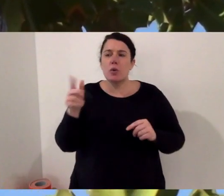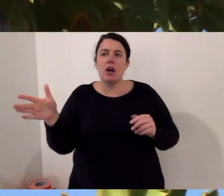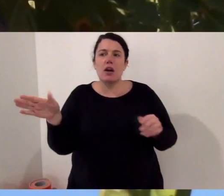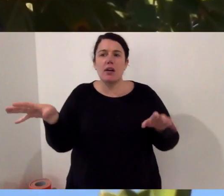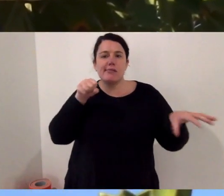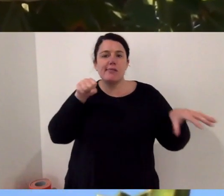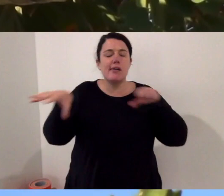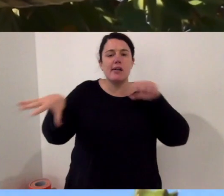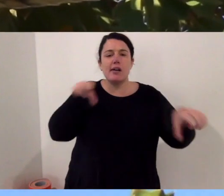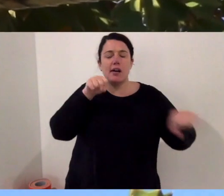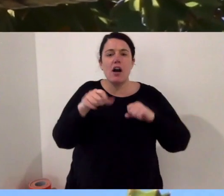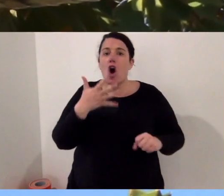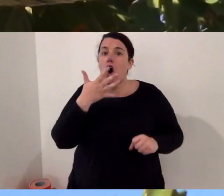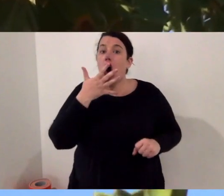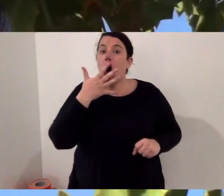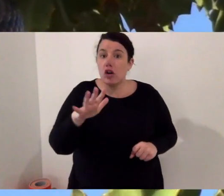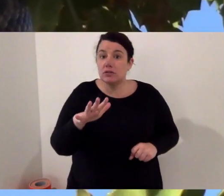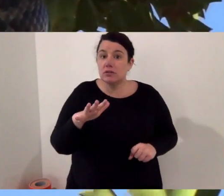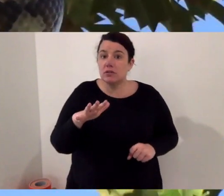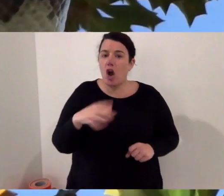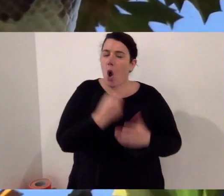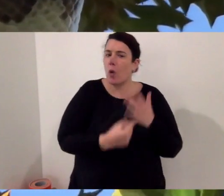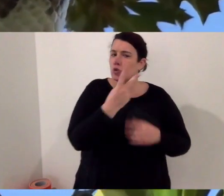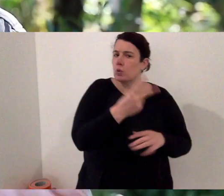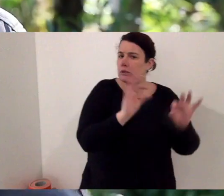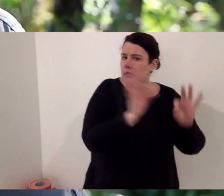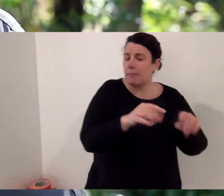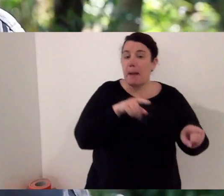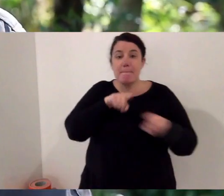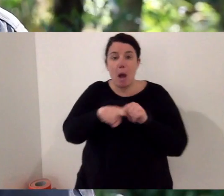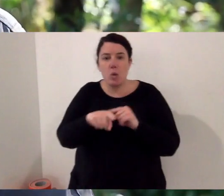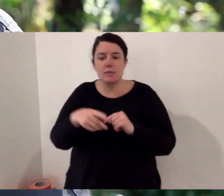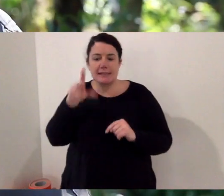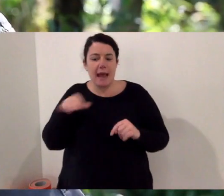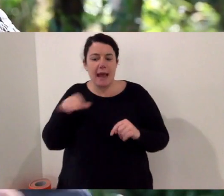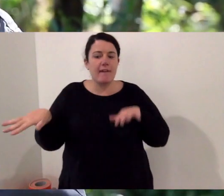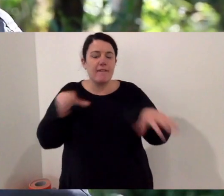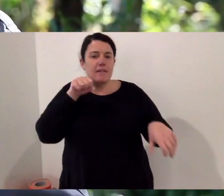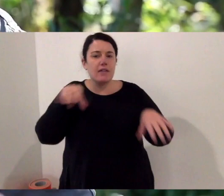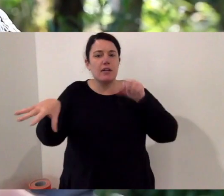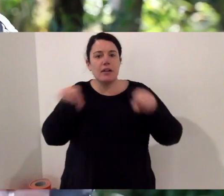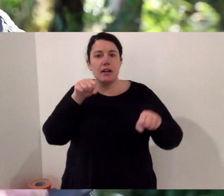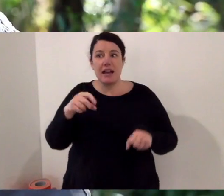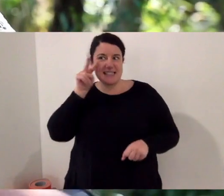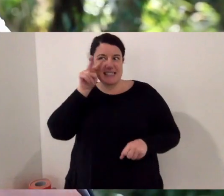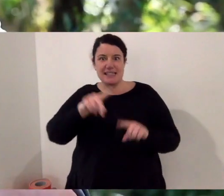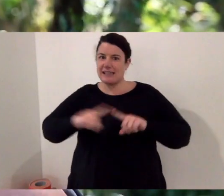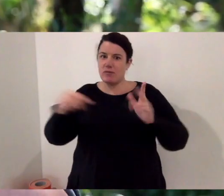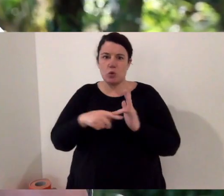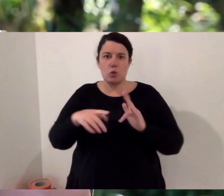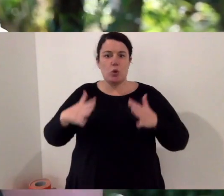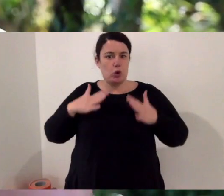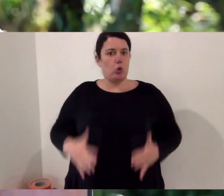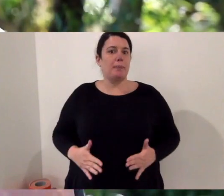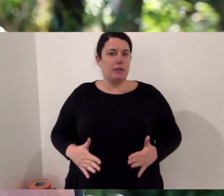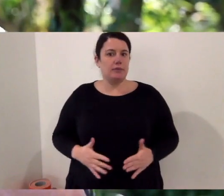head, pythons have heat sensing pits. There are actually two in Australia, the black-headed python and woma python that don't. But most pythons have